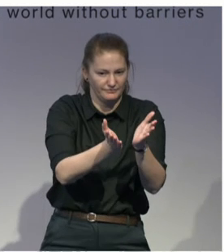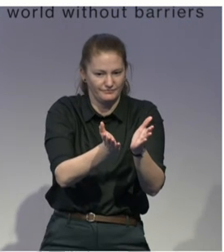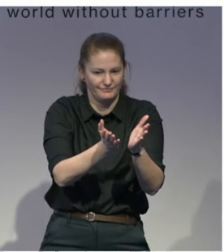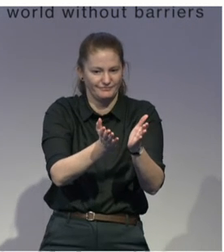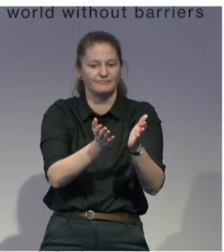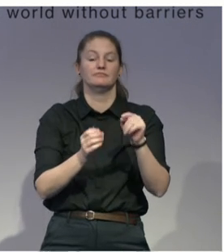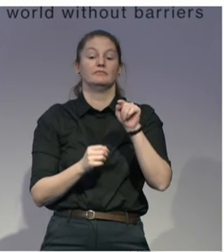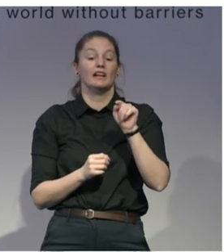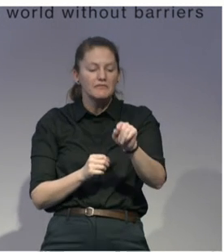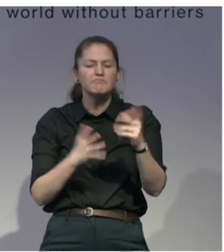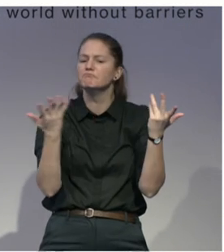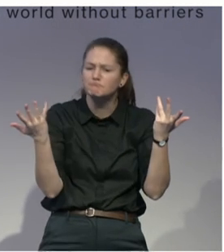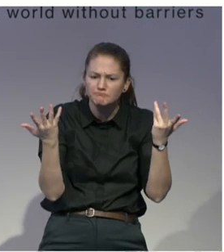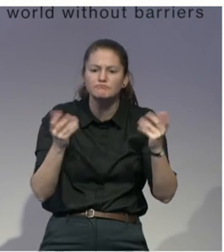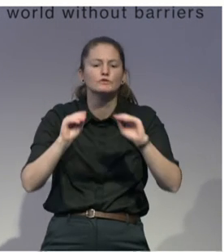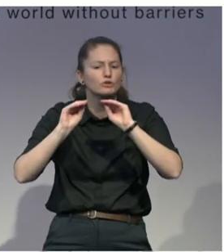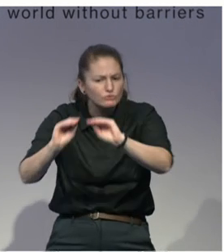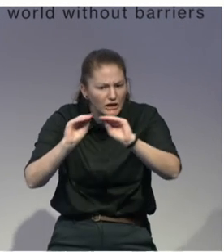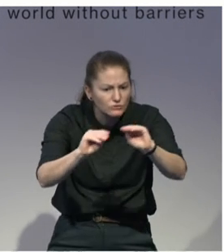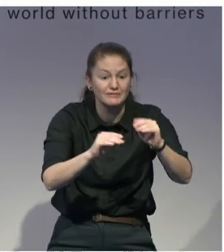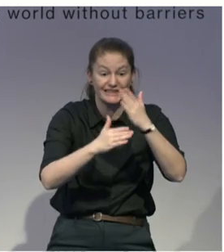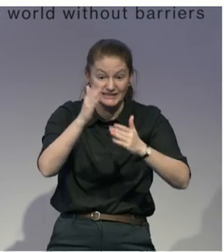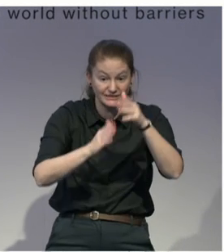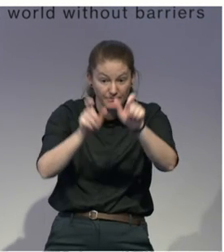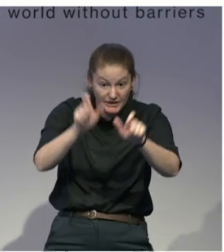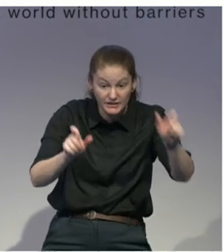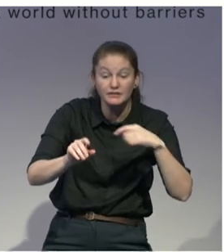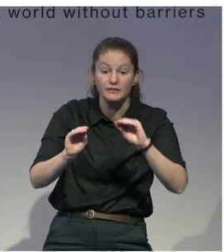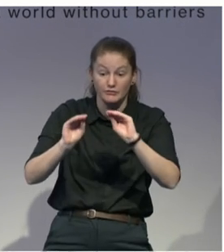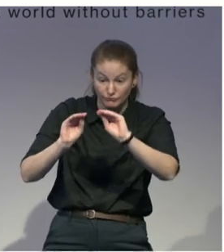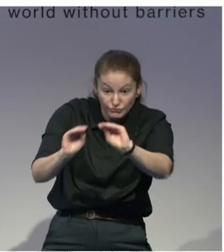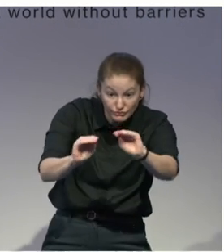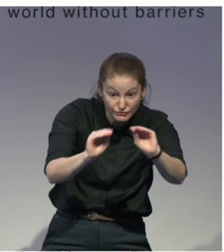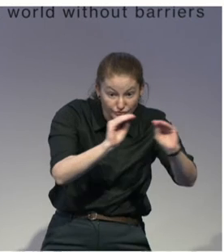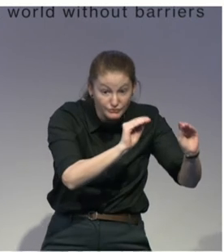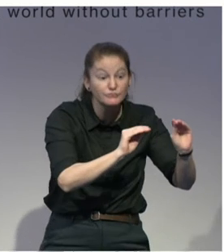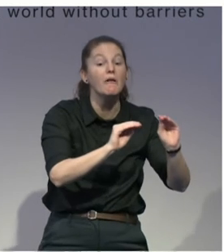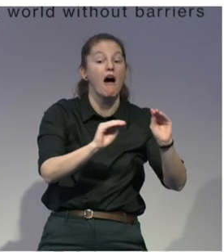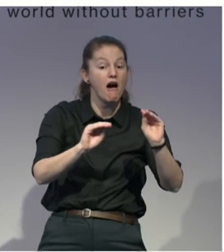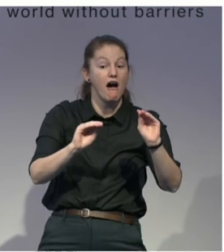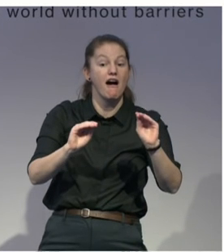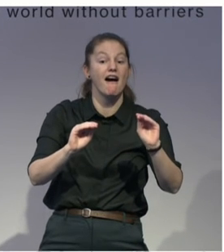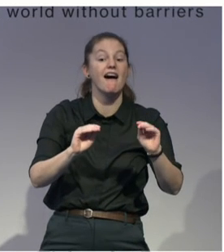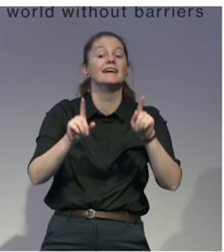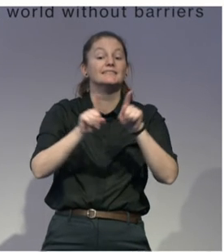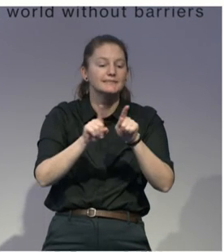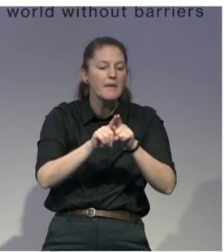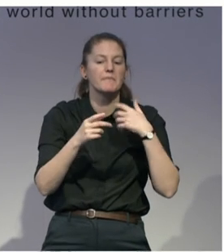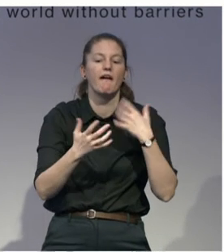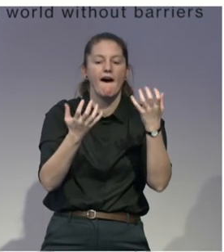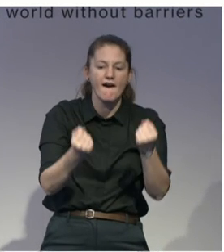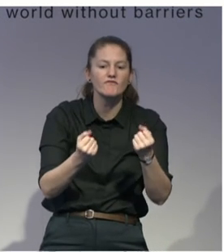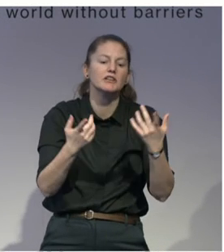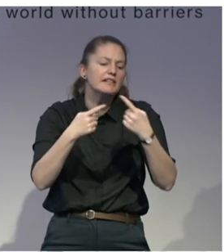disabilities. And besides these services, the centre also serves as a showcase of technology. So any of the